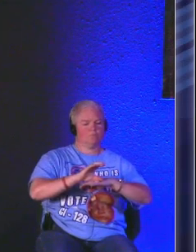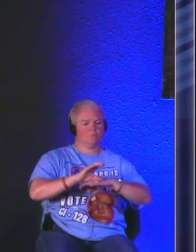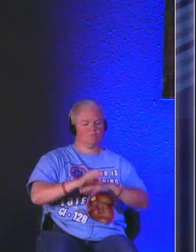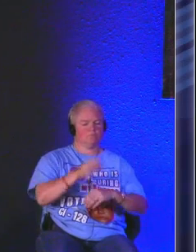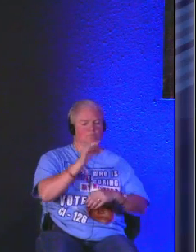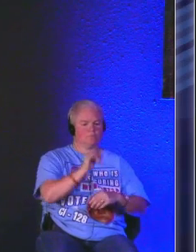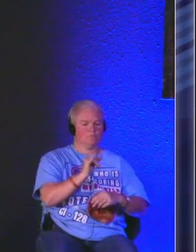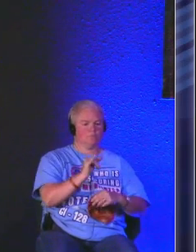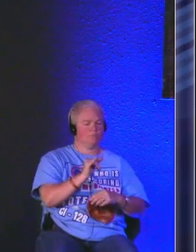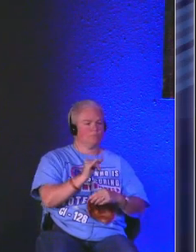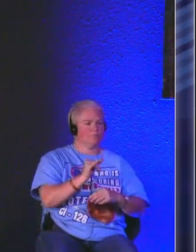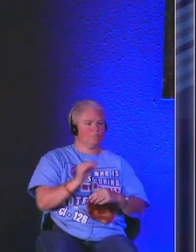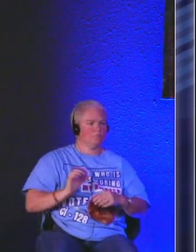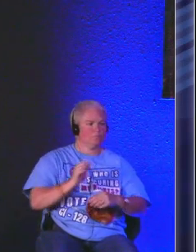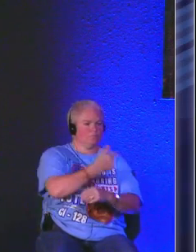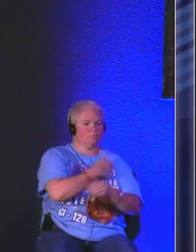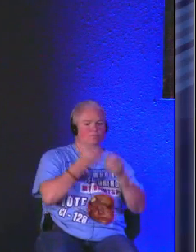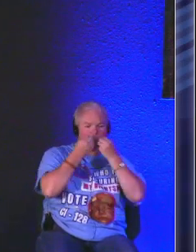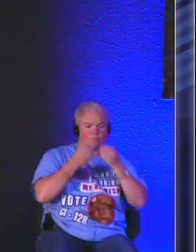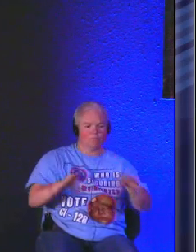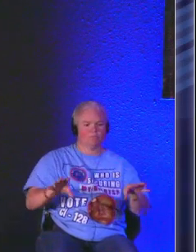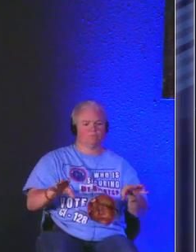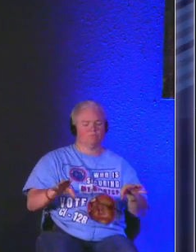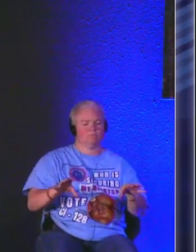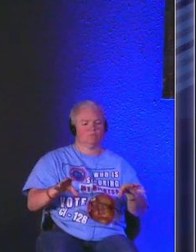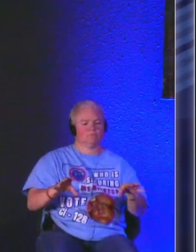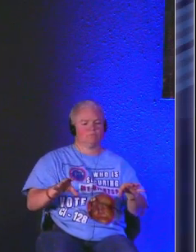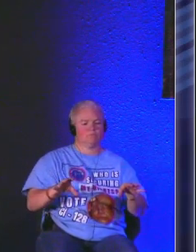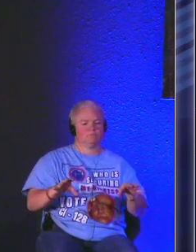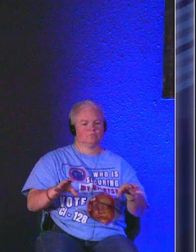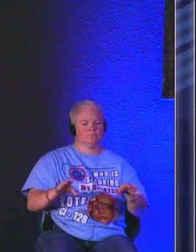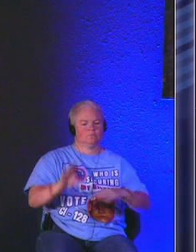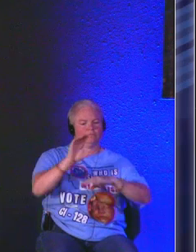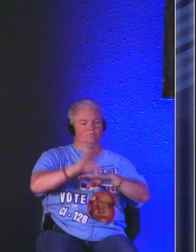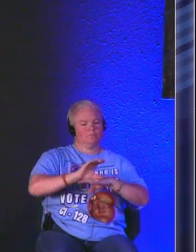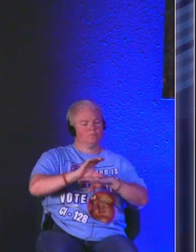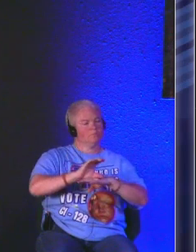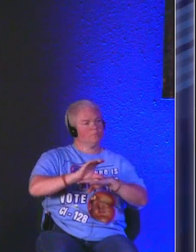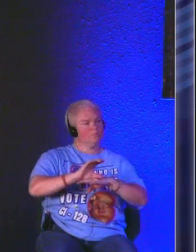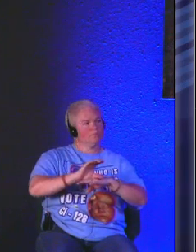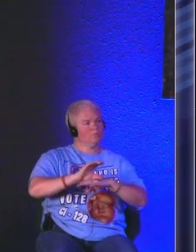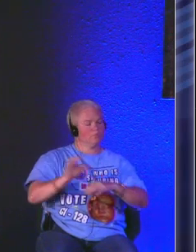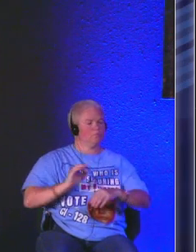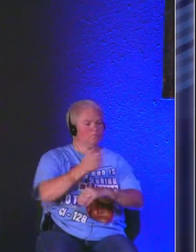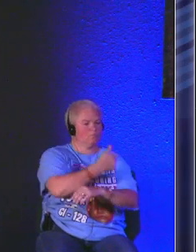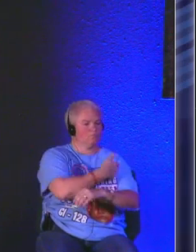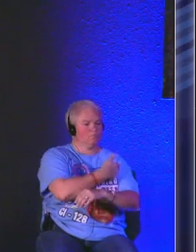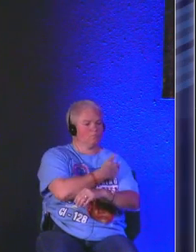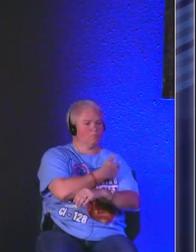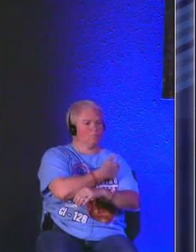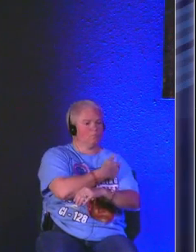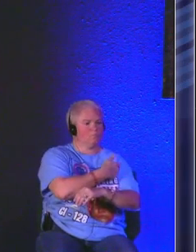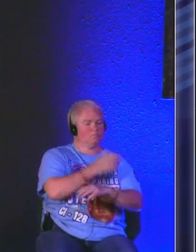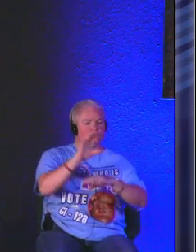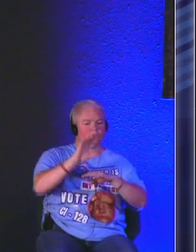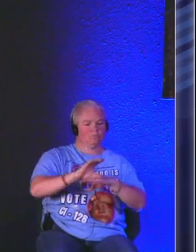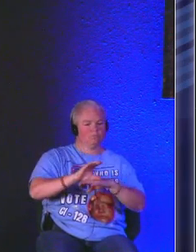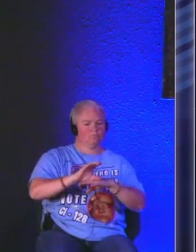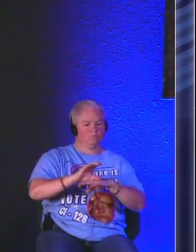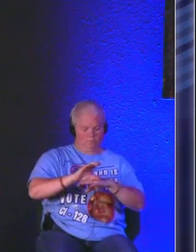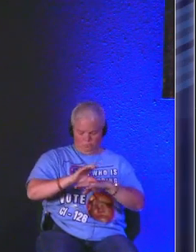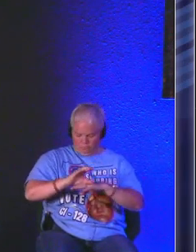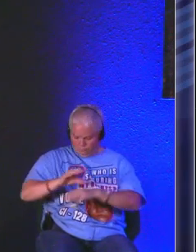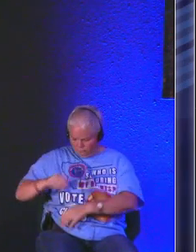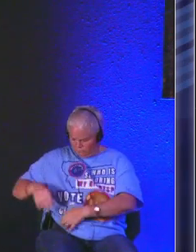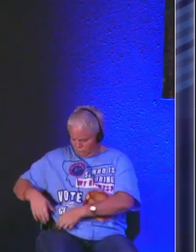but i am we are blessed to be a part of this church because we are very much a part of this church